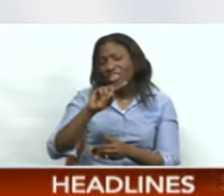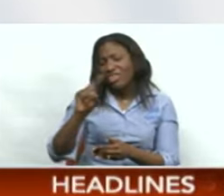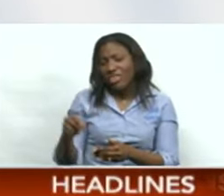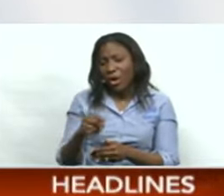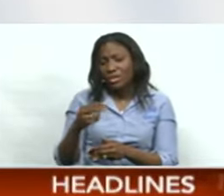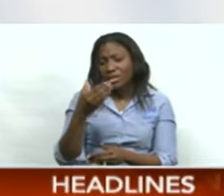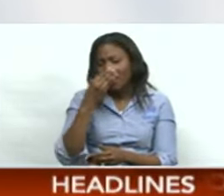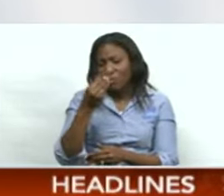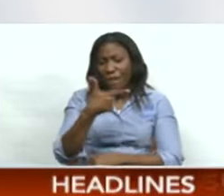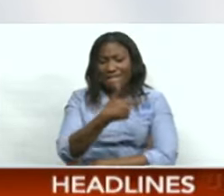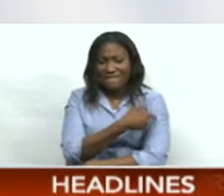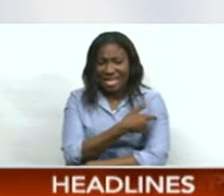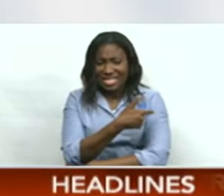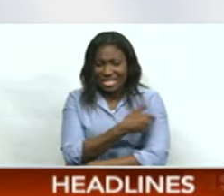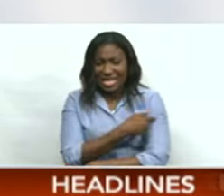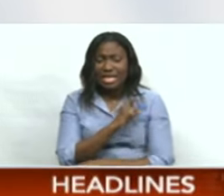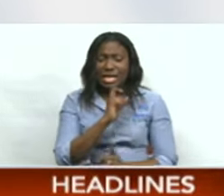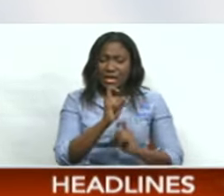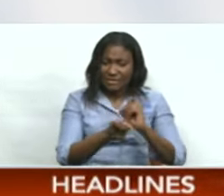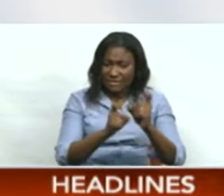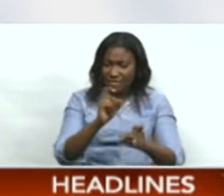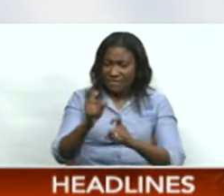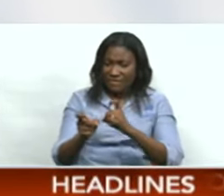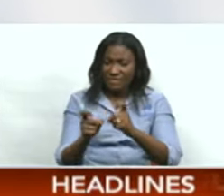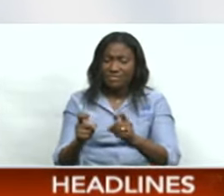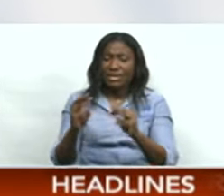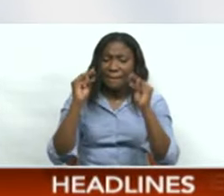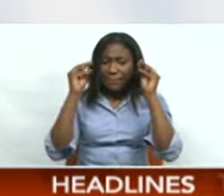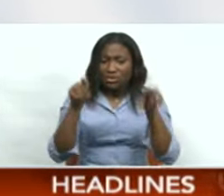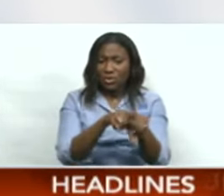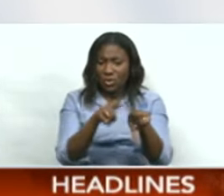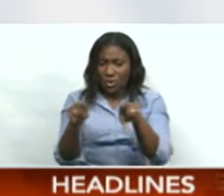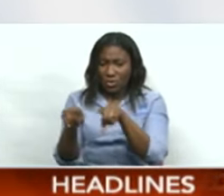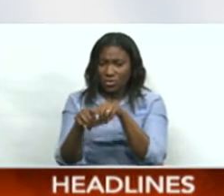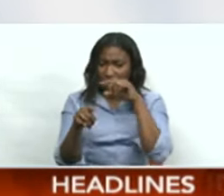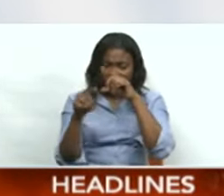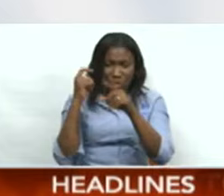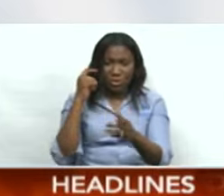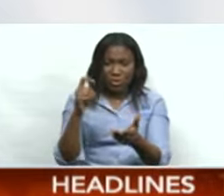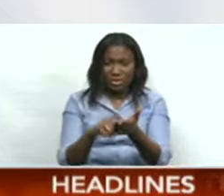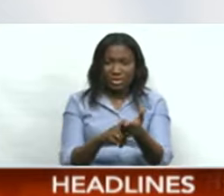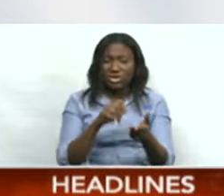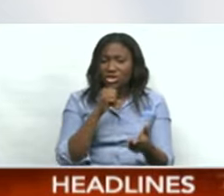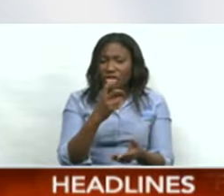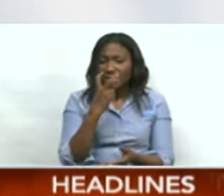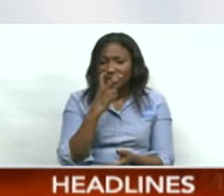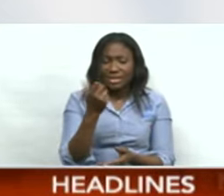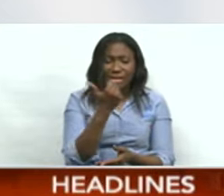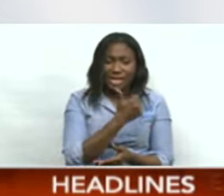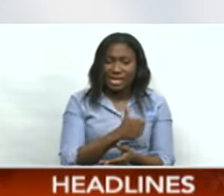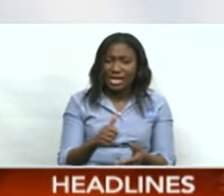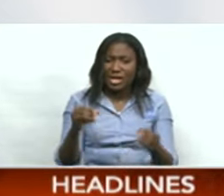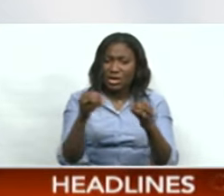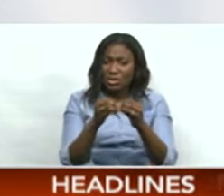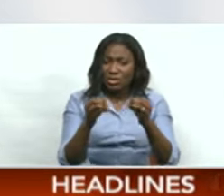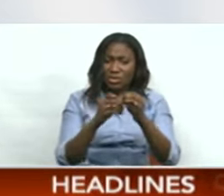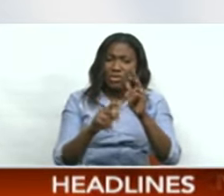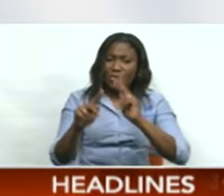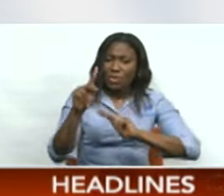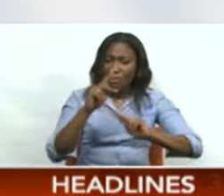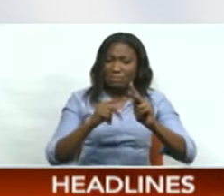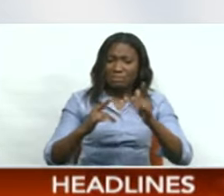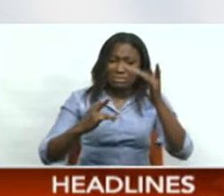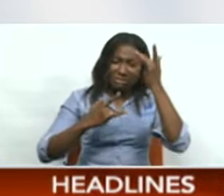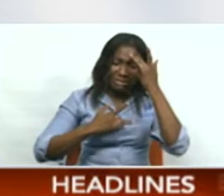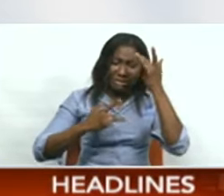vaccines have been administered. The ministry also noted that they have not seen any notable increase in severe respiratory